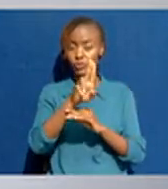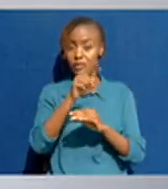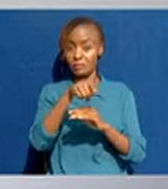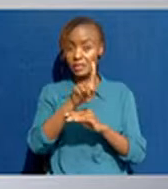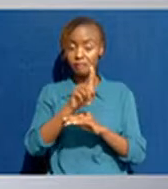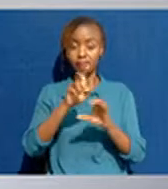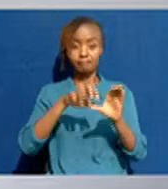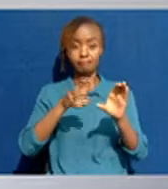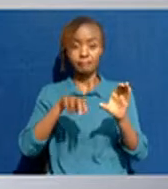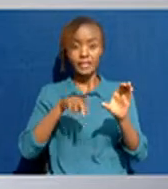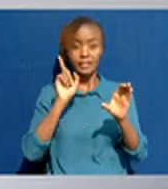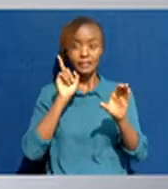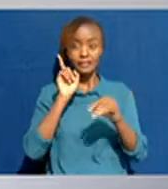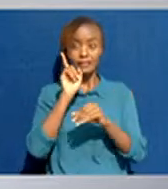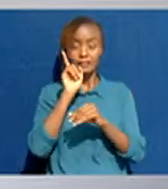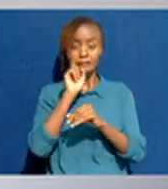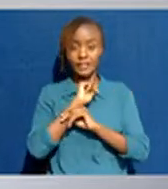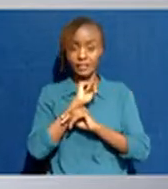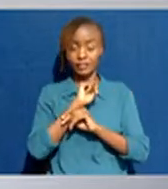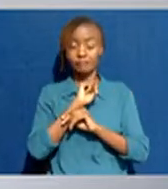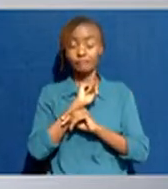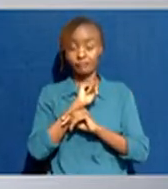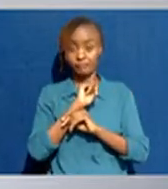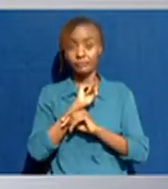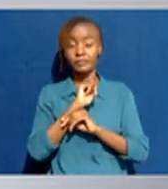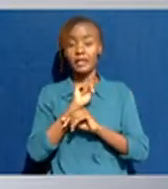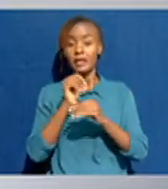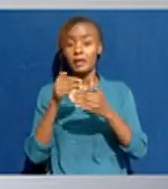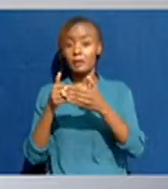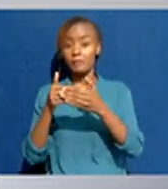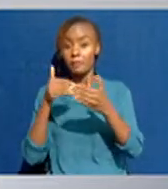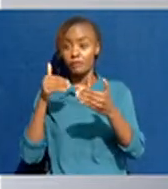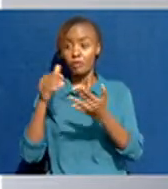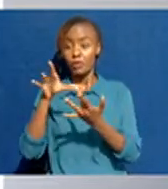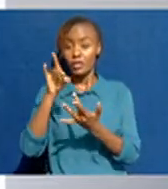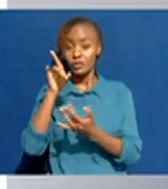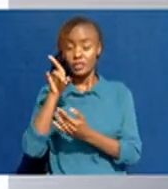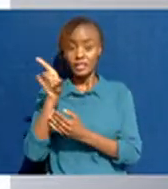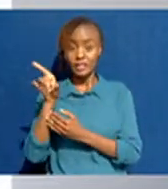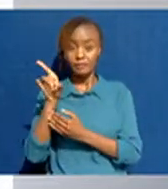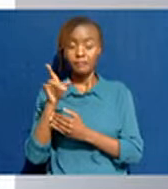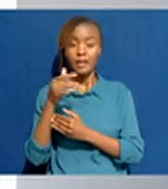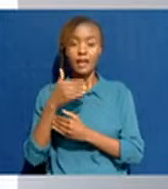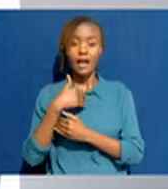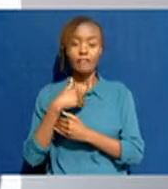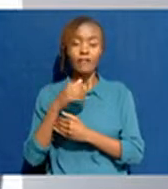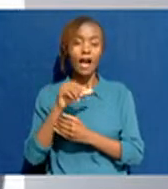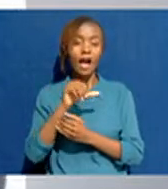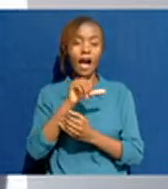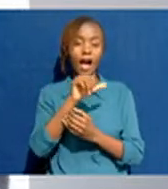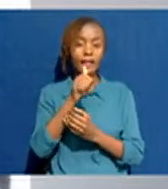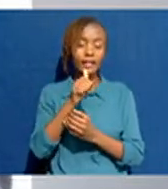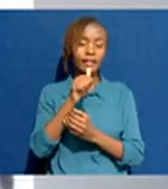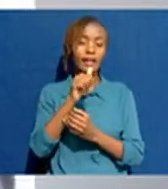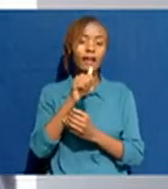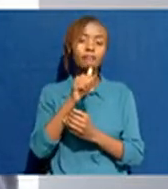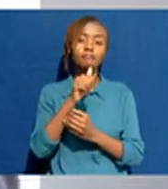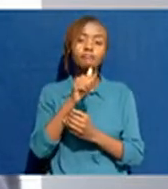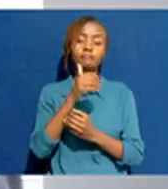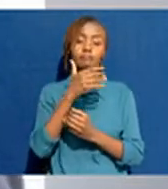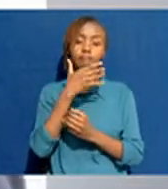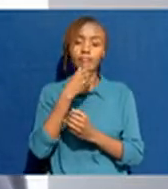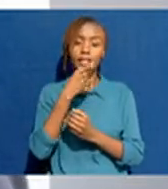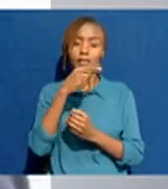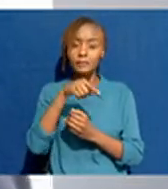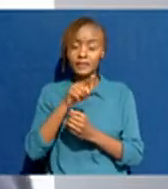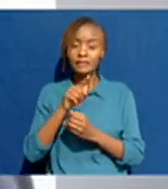of Times Tower. Before Watanga's appointment, Rispa Simiu, Commissioner of Domestic Taxes, had taken charge in an